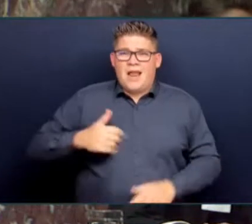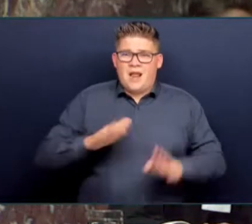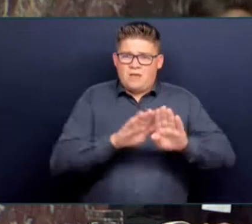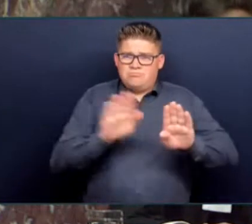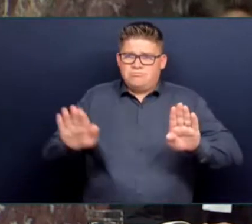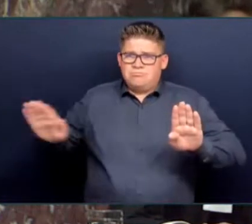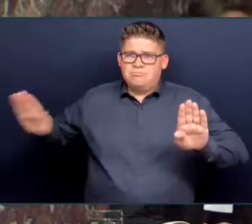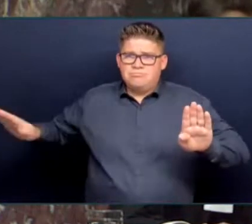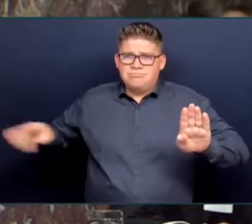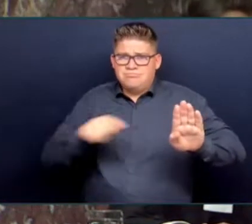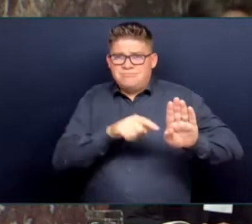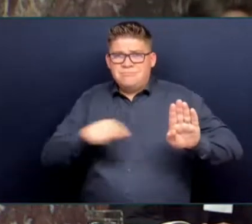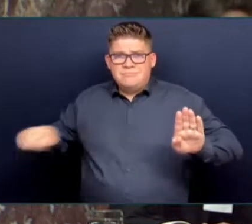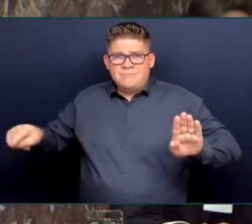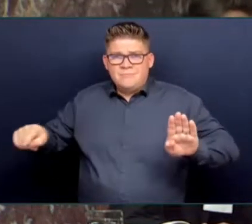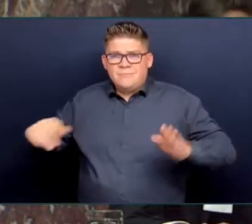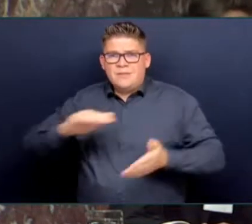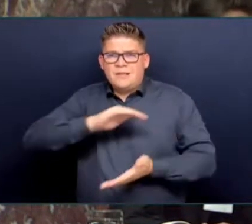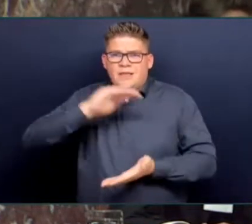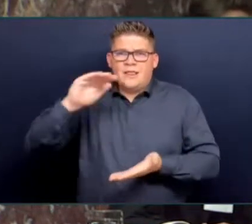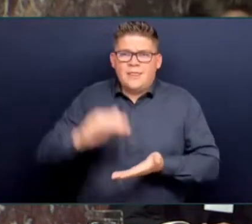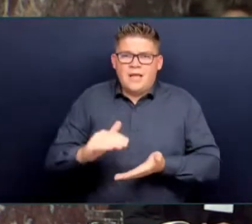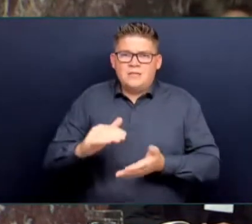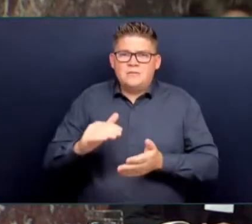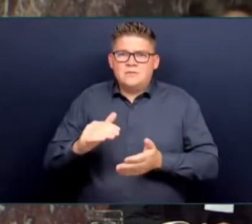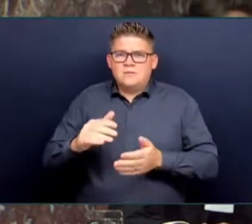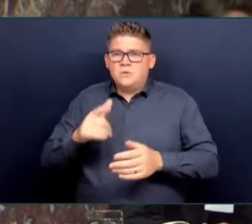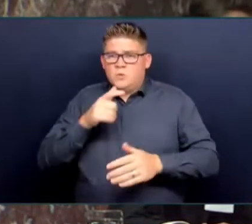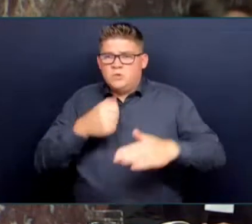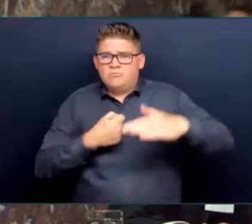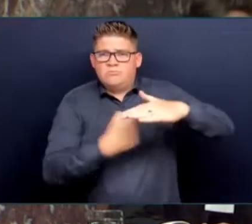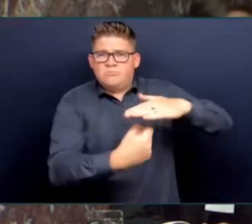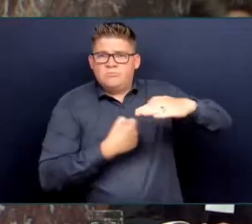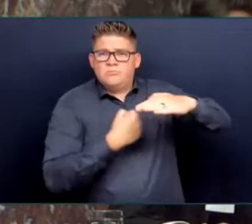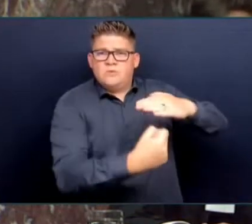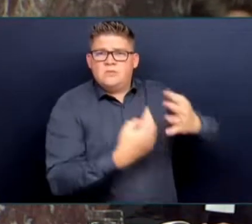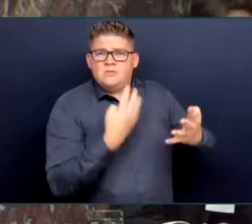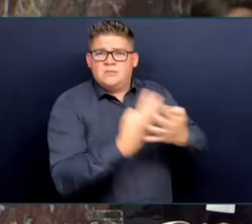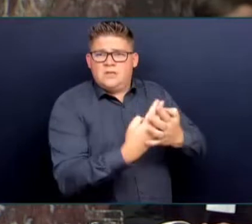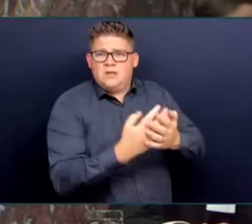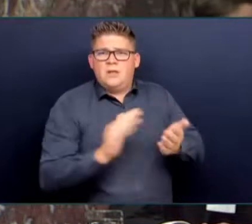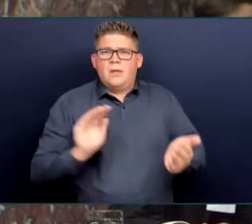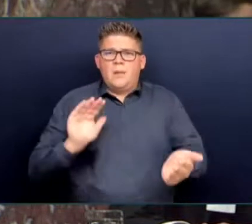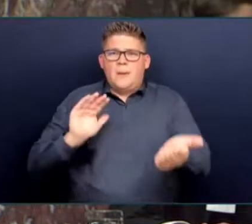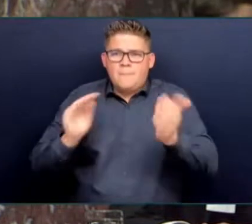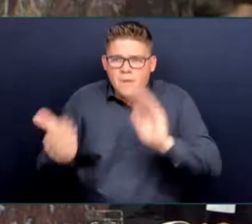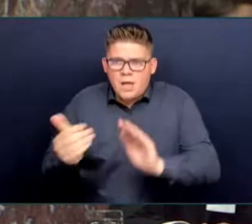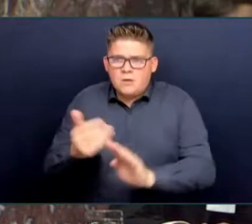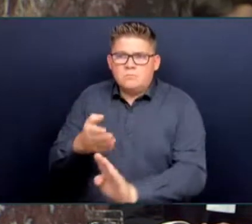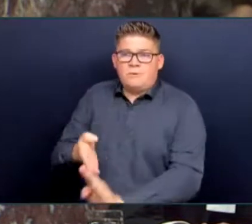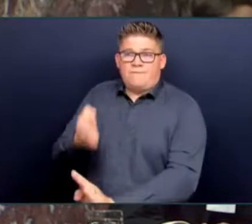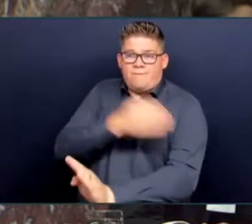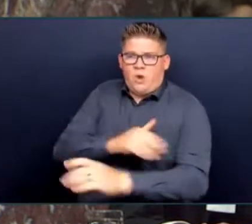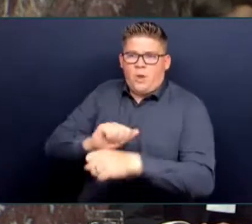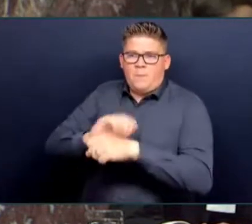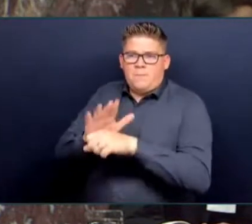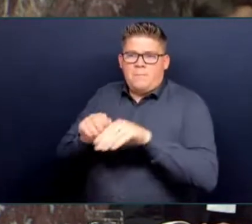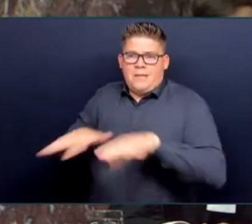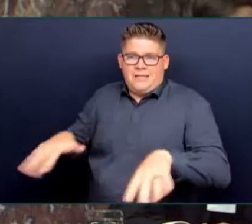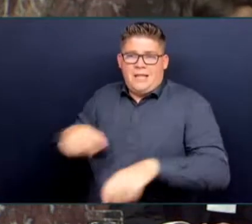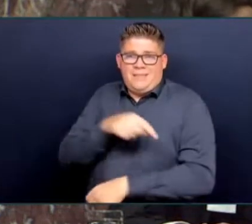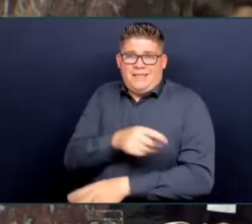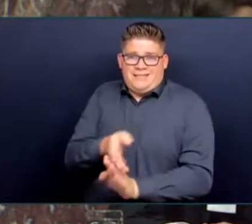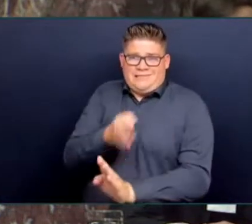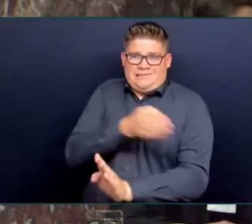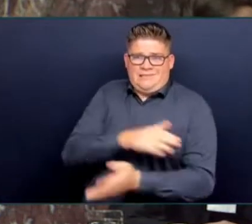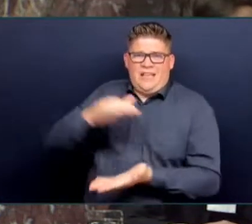Repeat violent offences are an issue across Canada. Mr. Speaker, the Conservative Manitoba Justice Minister, Kelvin